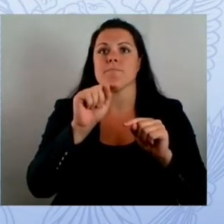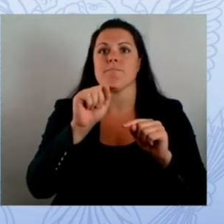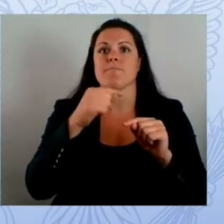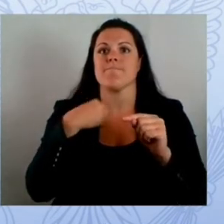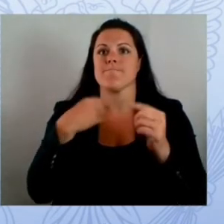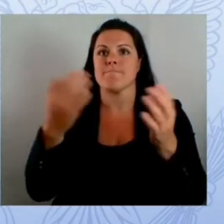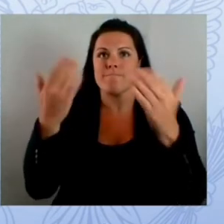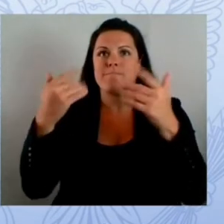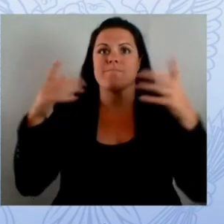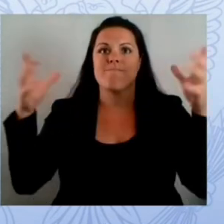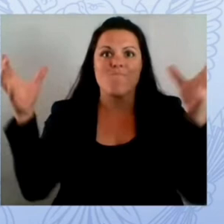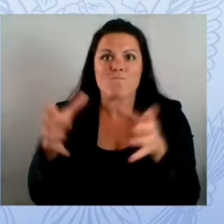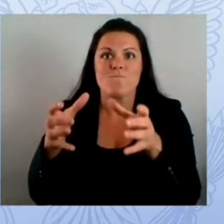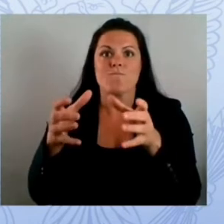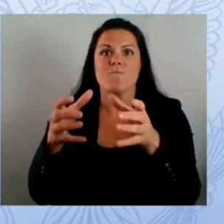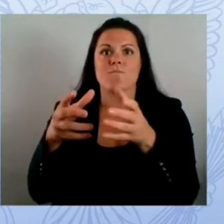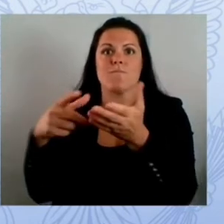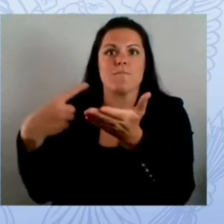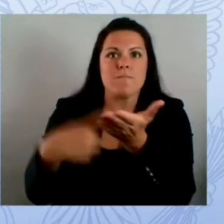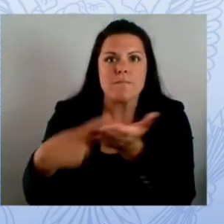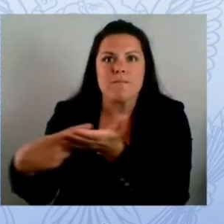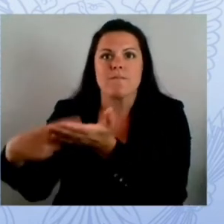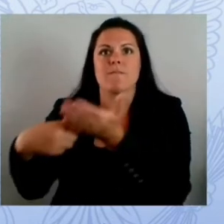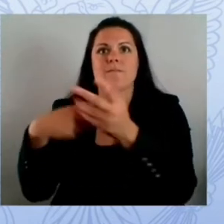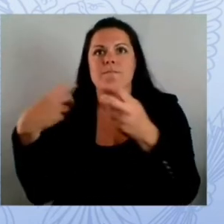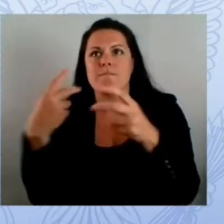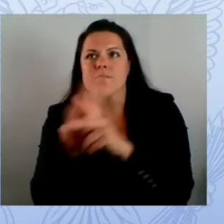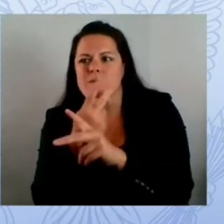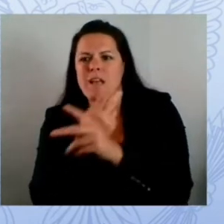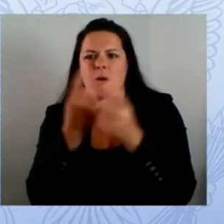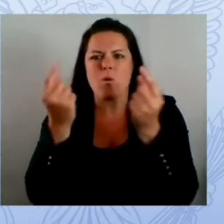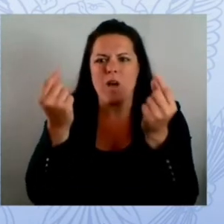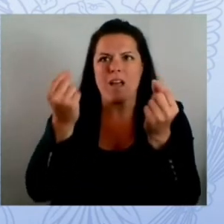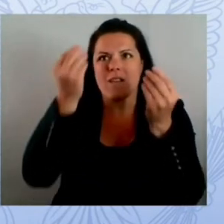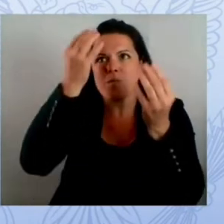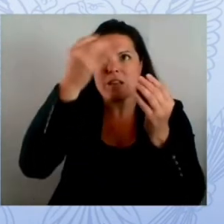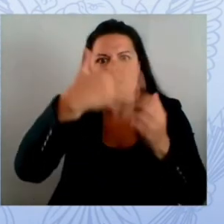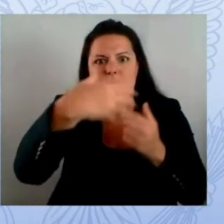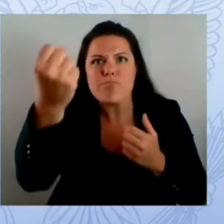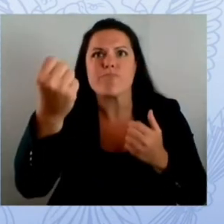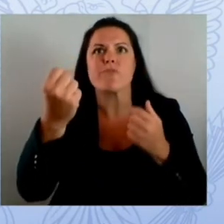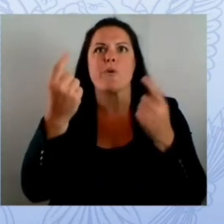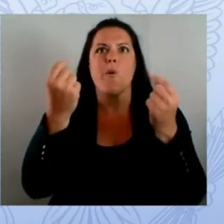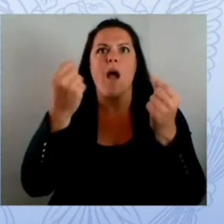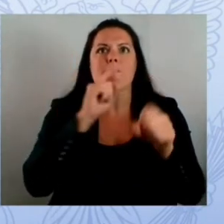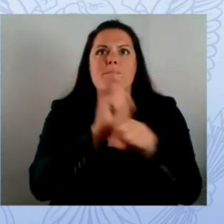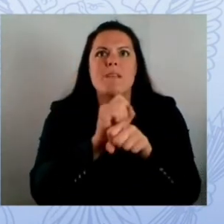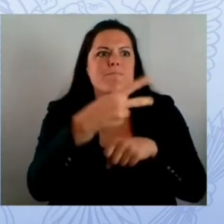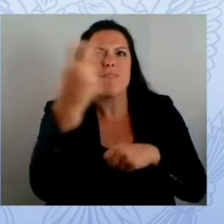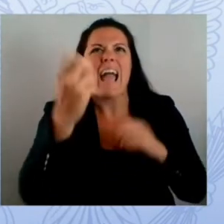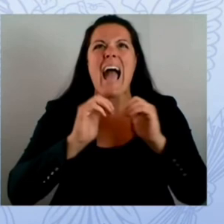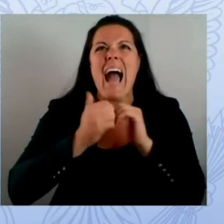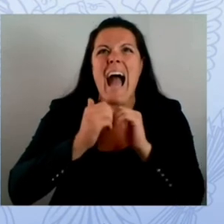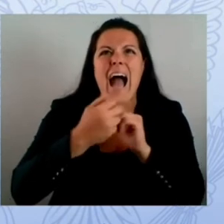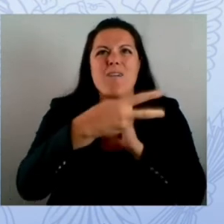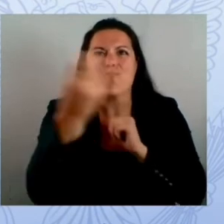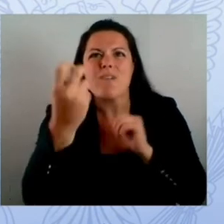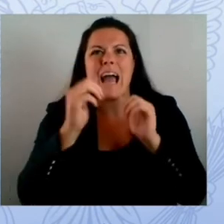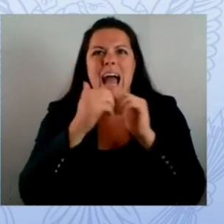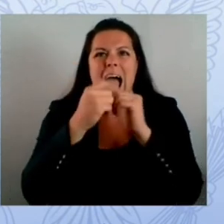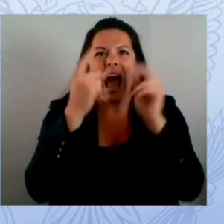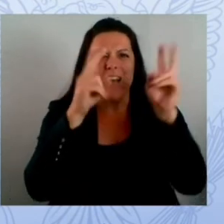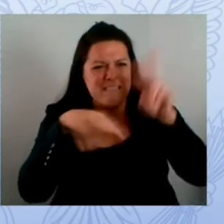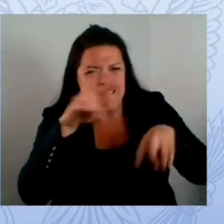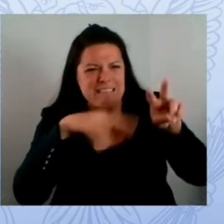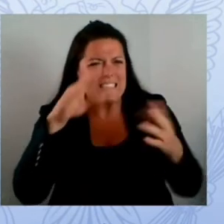actor had left behind they were able to study it very very quickly reported back to us and inform the nation the combination